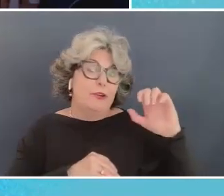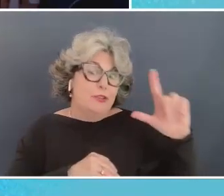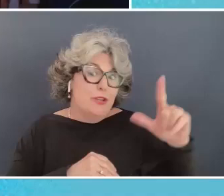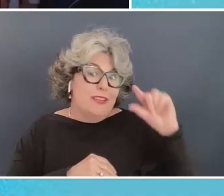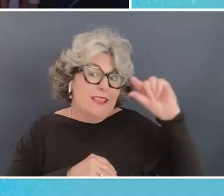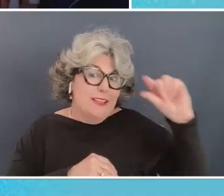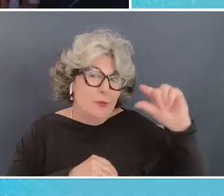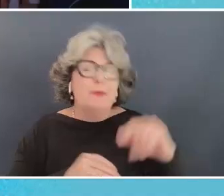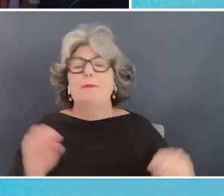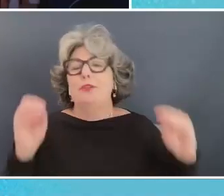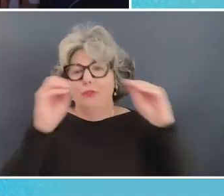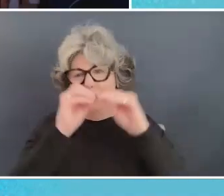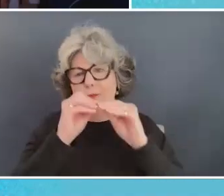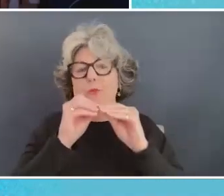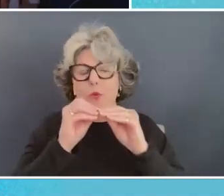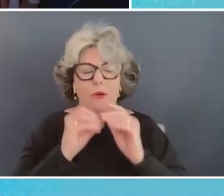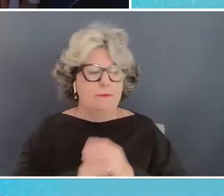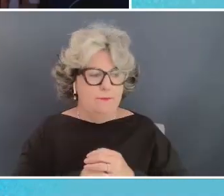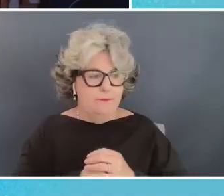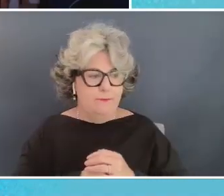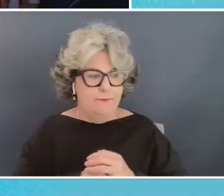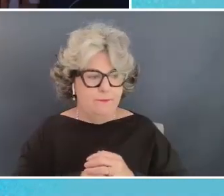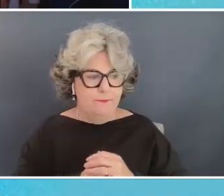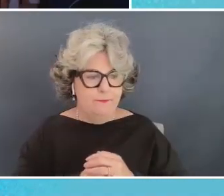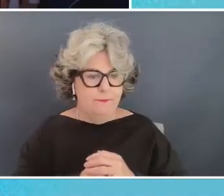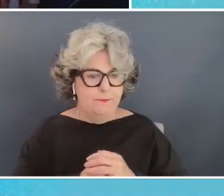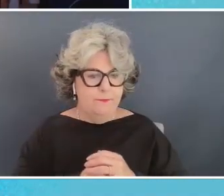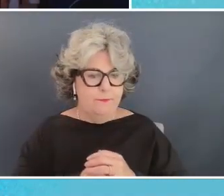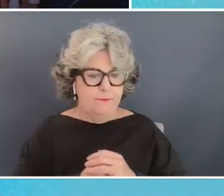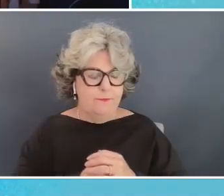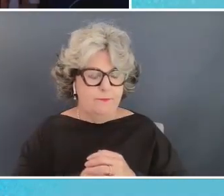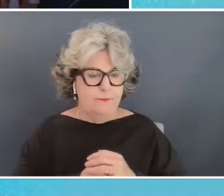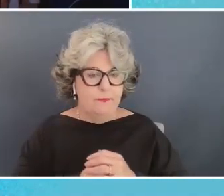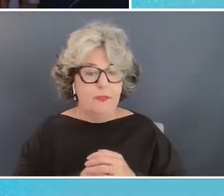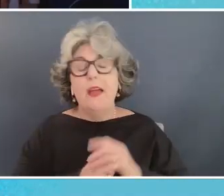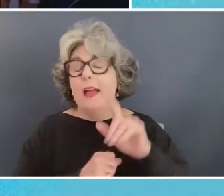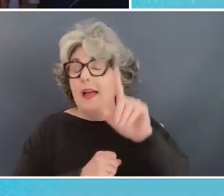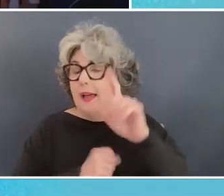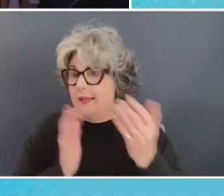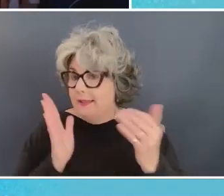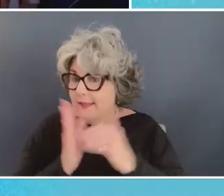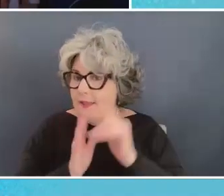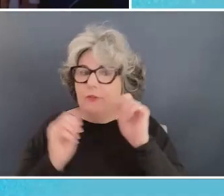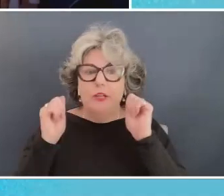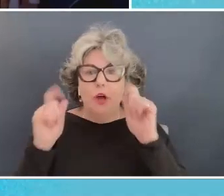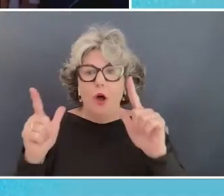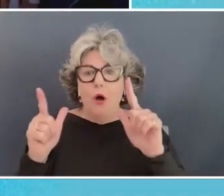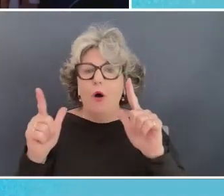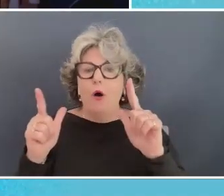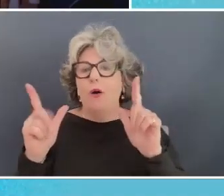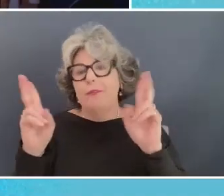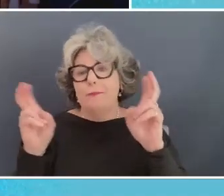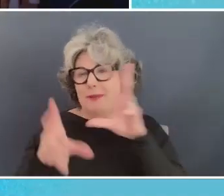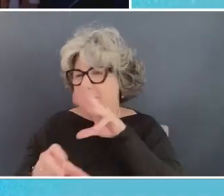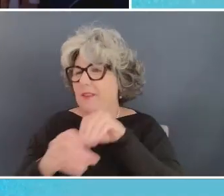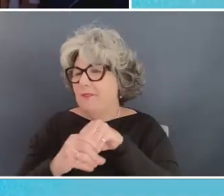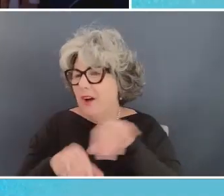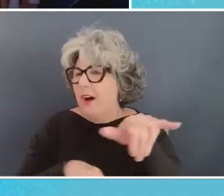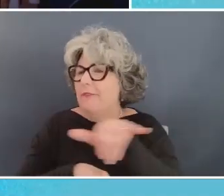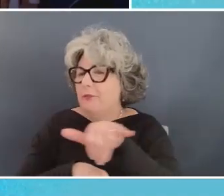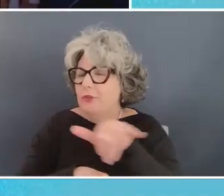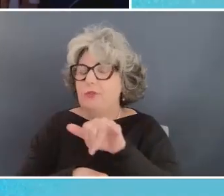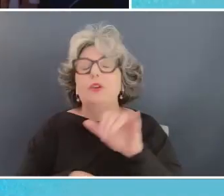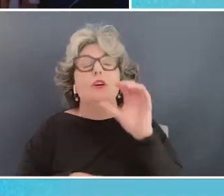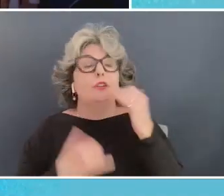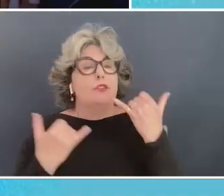but you need much more of and you you ultimately do need again all the other actors so i